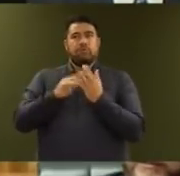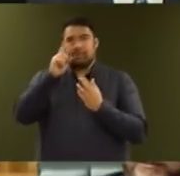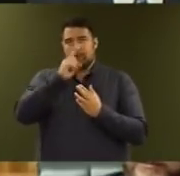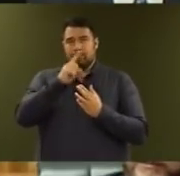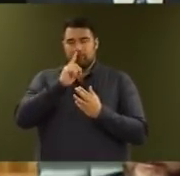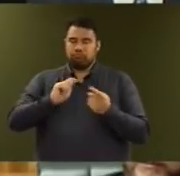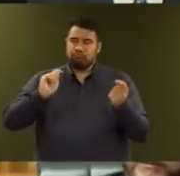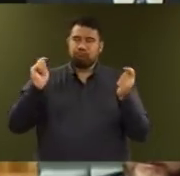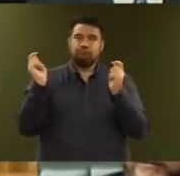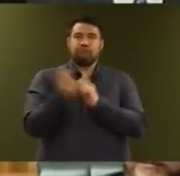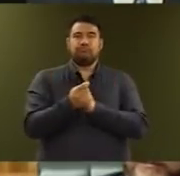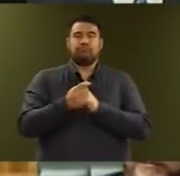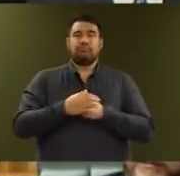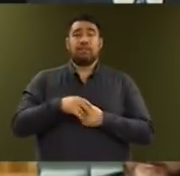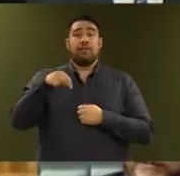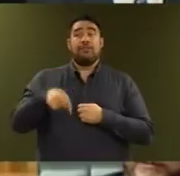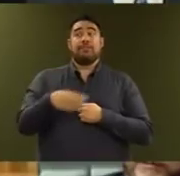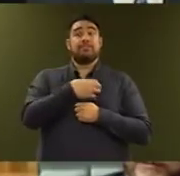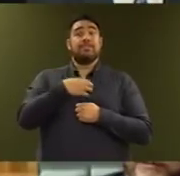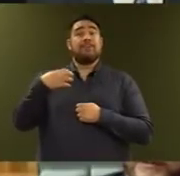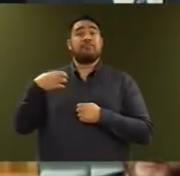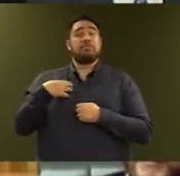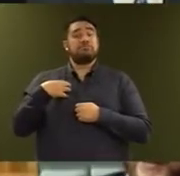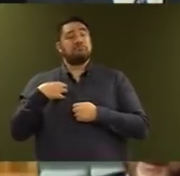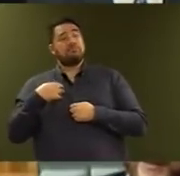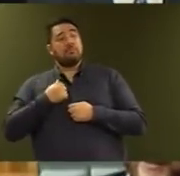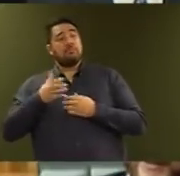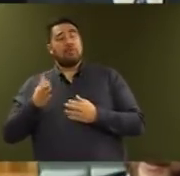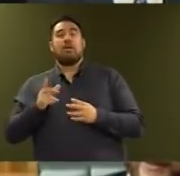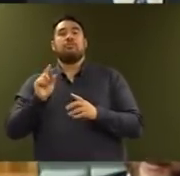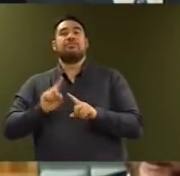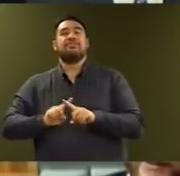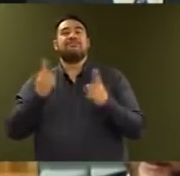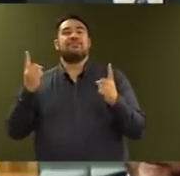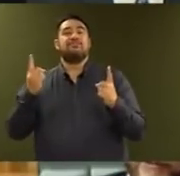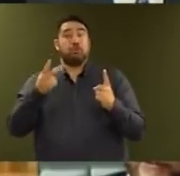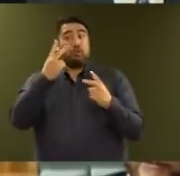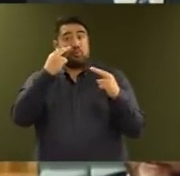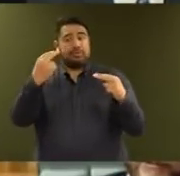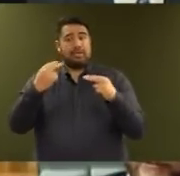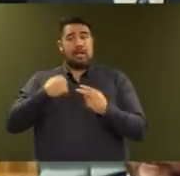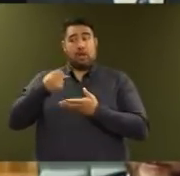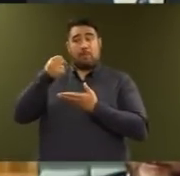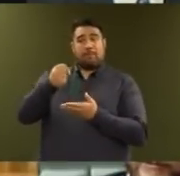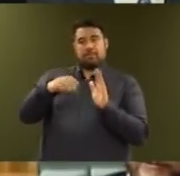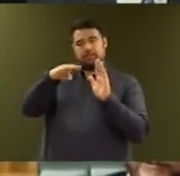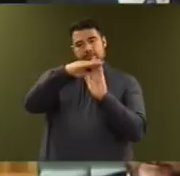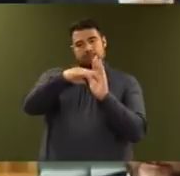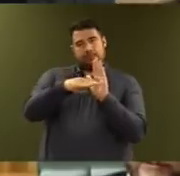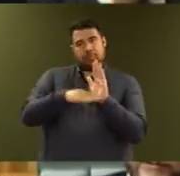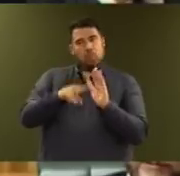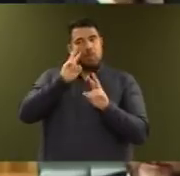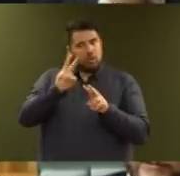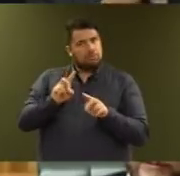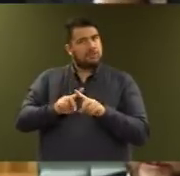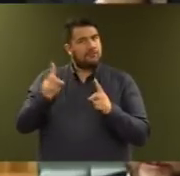This is a Government that does things a little bit differently, and you can expect our budgets to look a little different also. We are